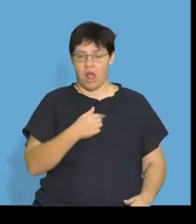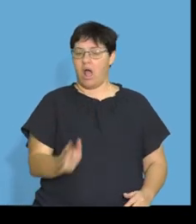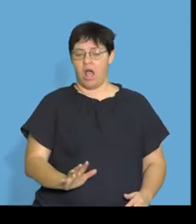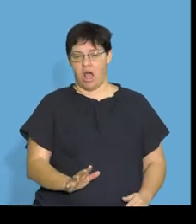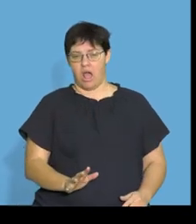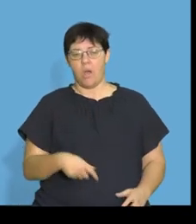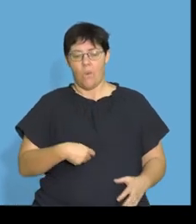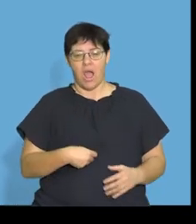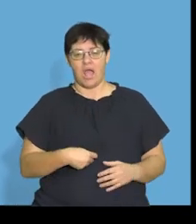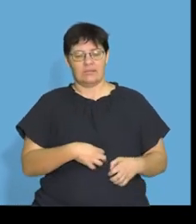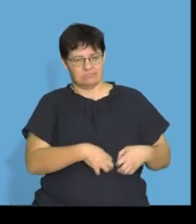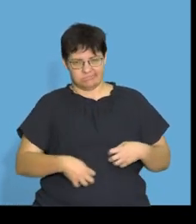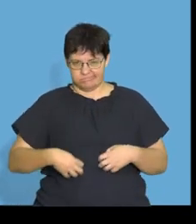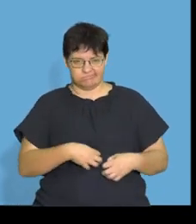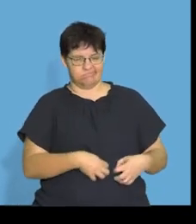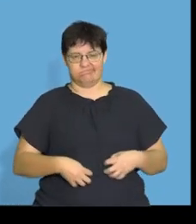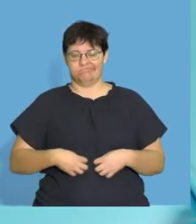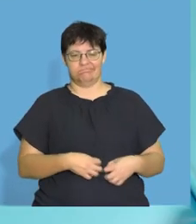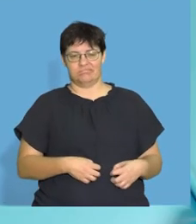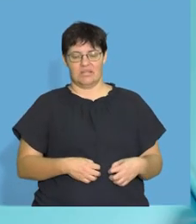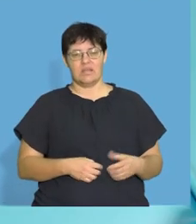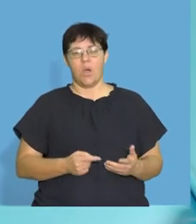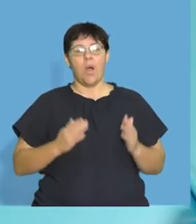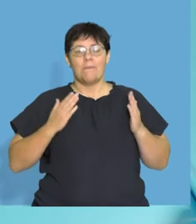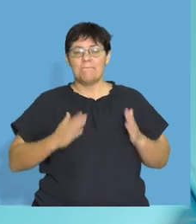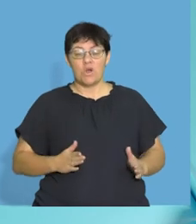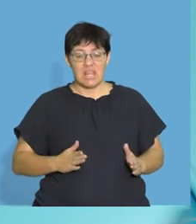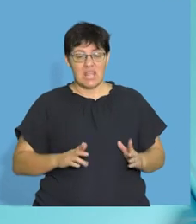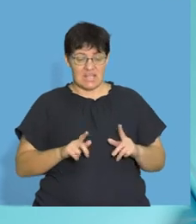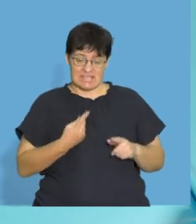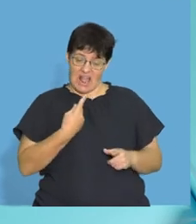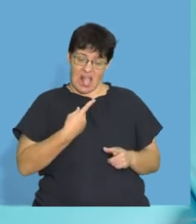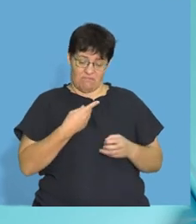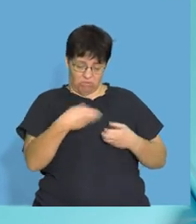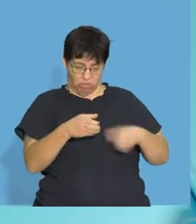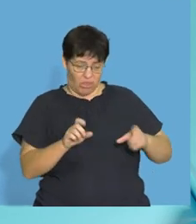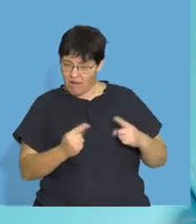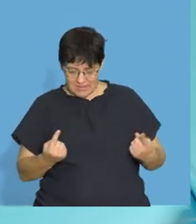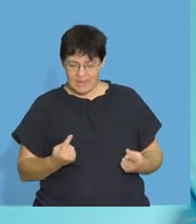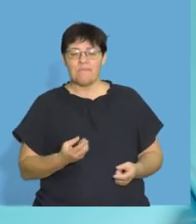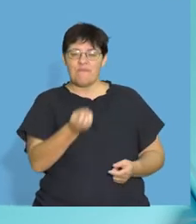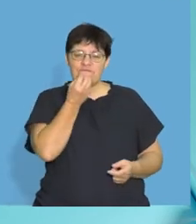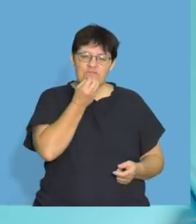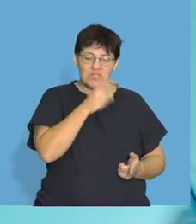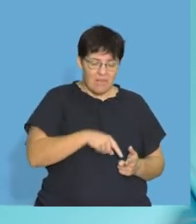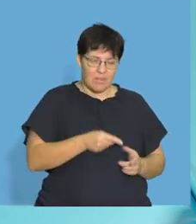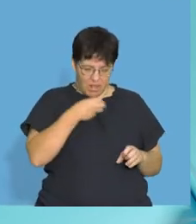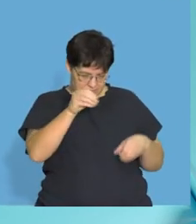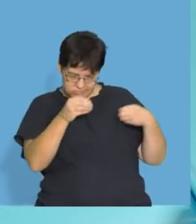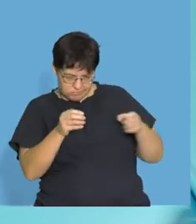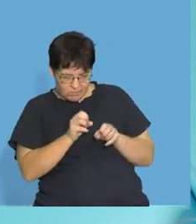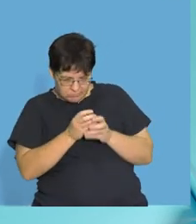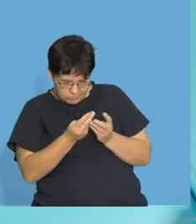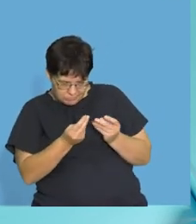They're not there to cause you harm. They've got, they're breaking down a lot of things, right, that your body can't break down, a lot of the